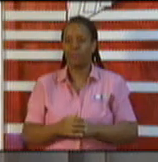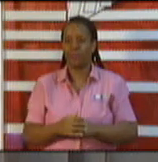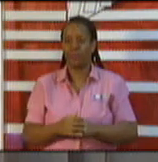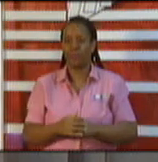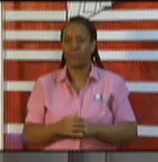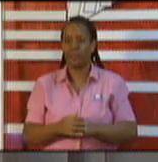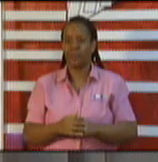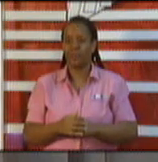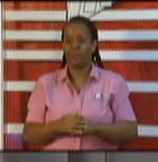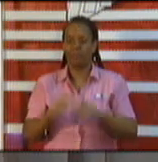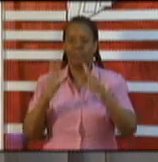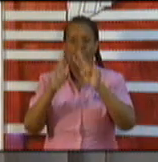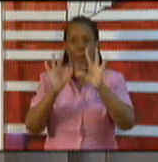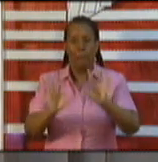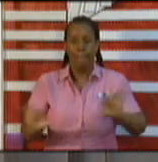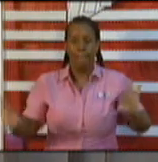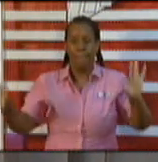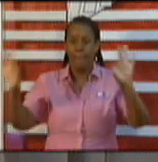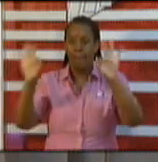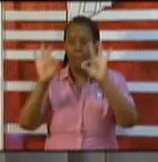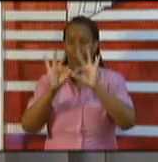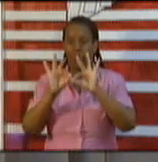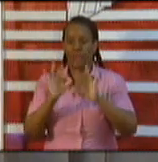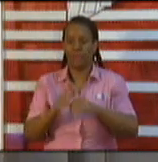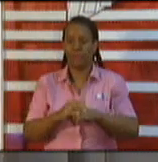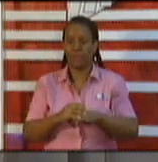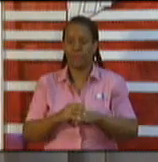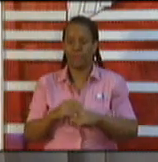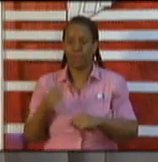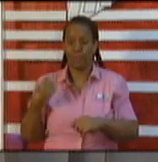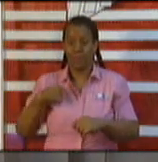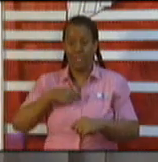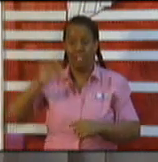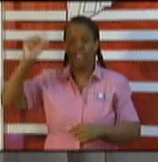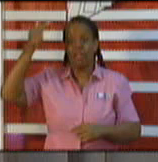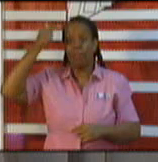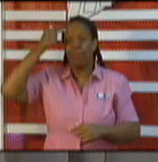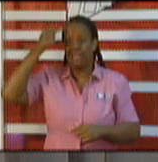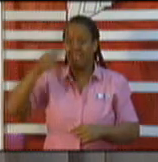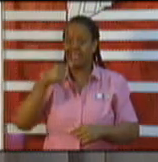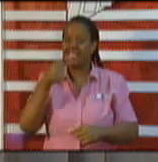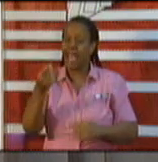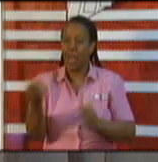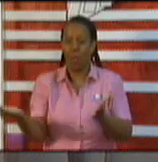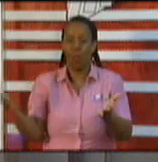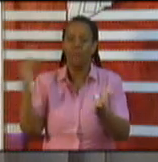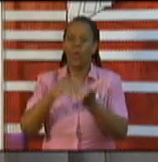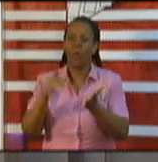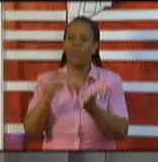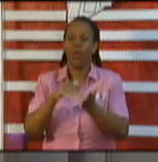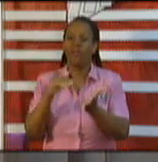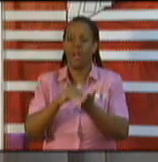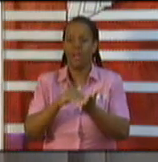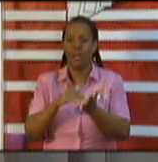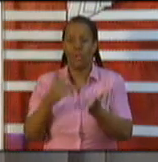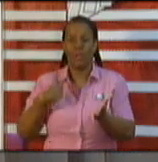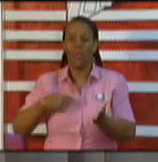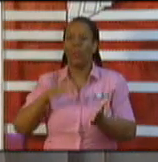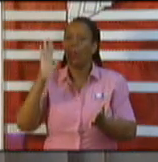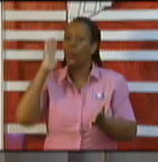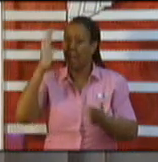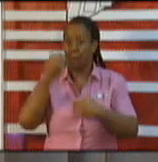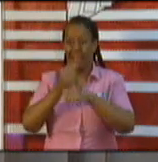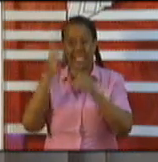of our population. But as we've said as a government from day one, we will take the necessary measures and steps and decisions and be